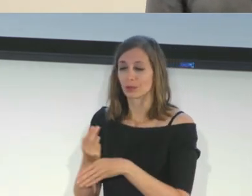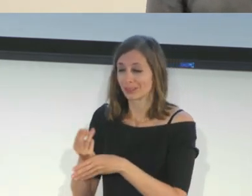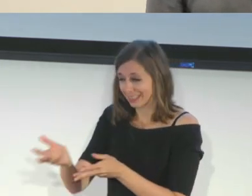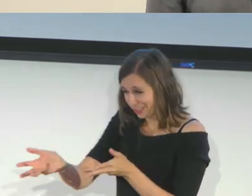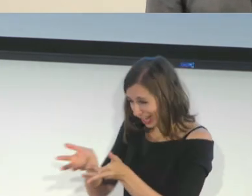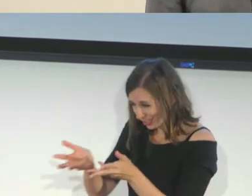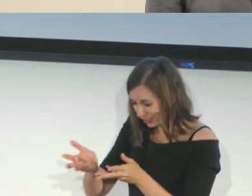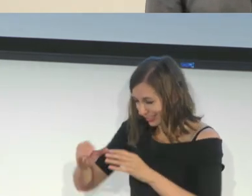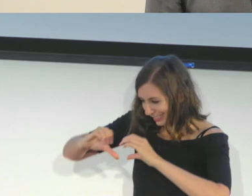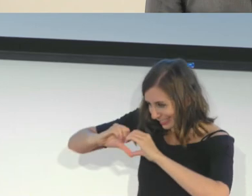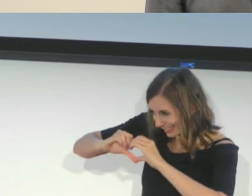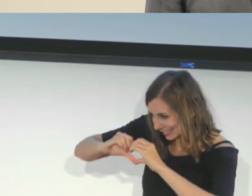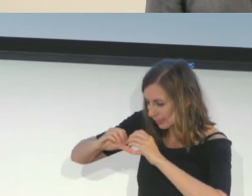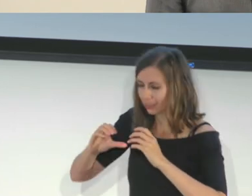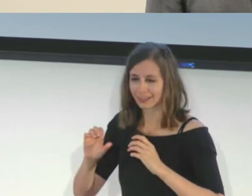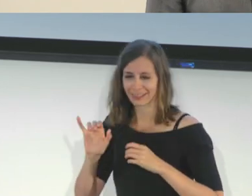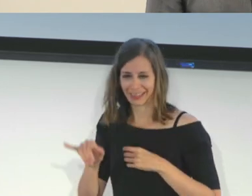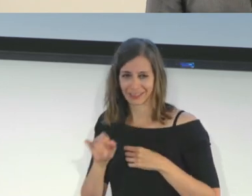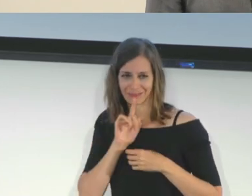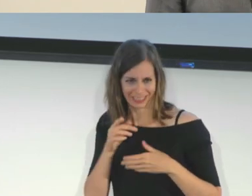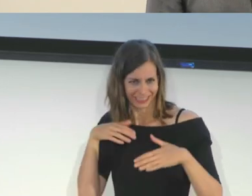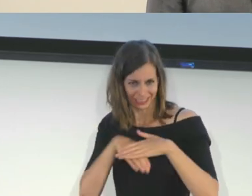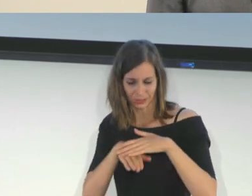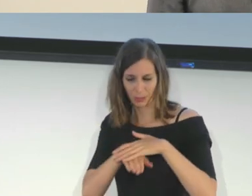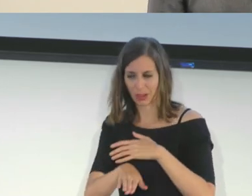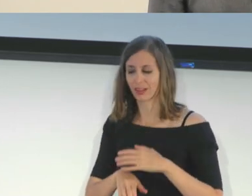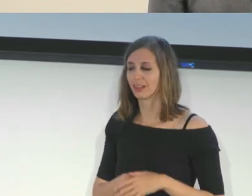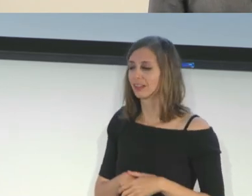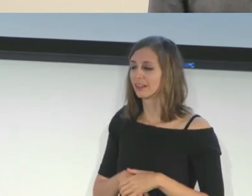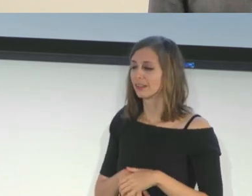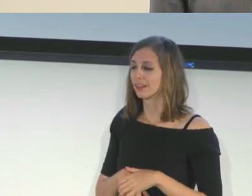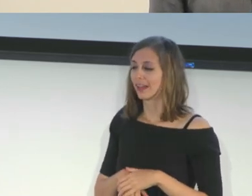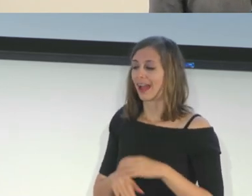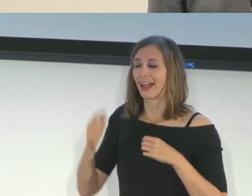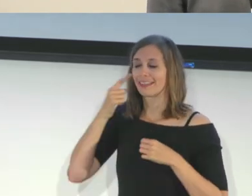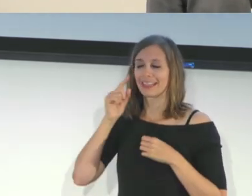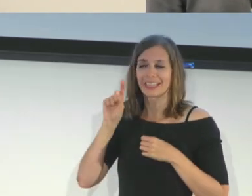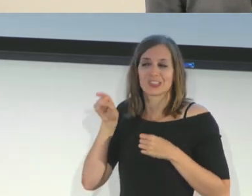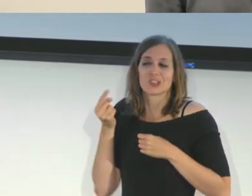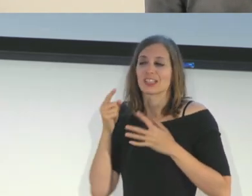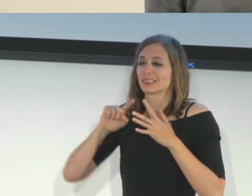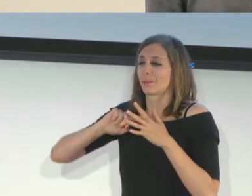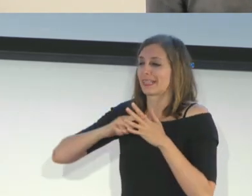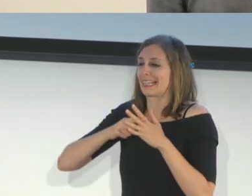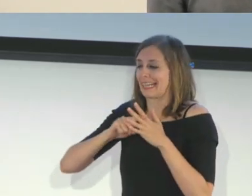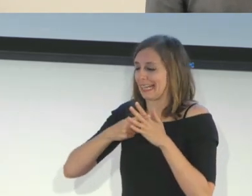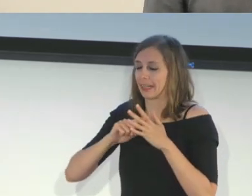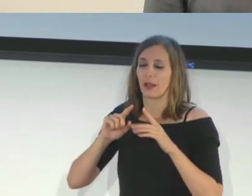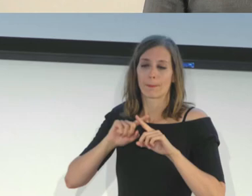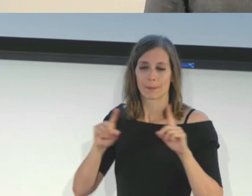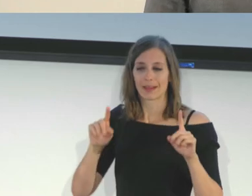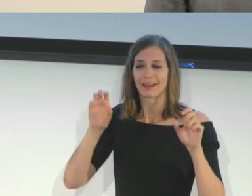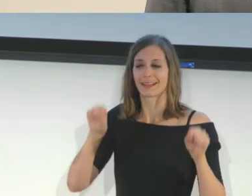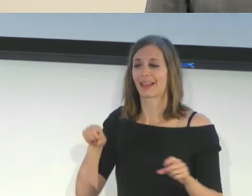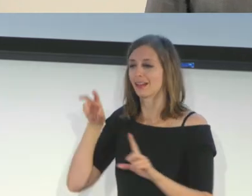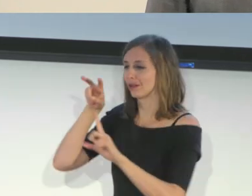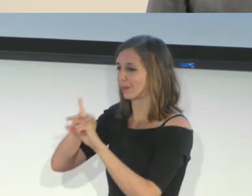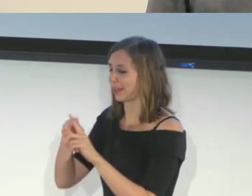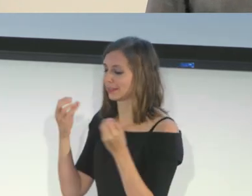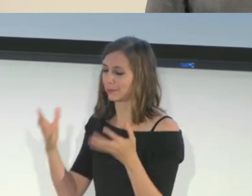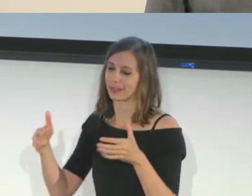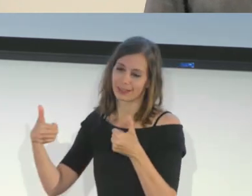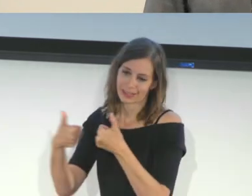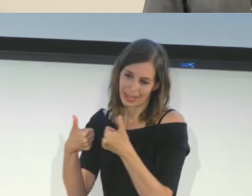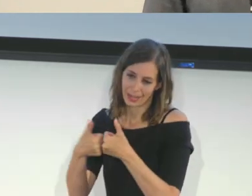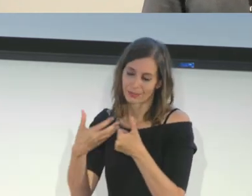in a way that is accessible. This is probably only the beginning, but I think this could translate to a lot of games and